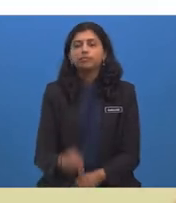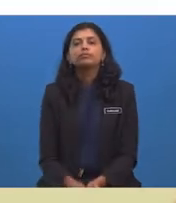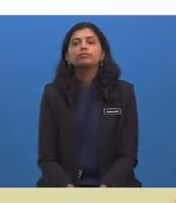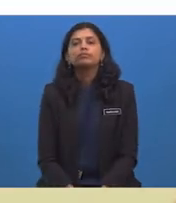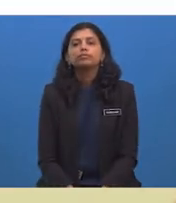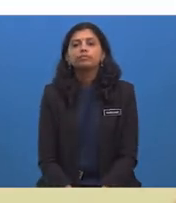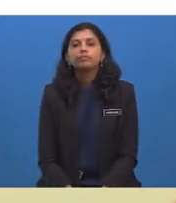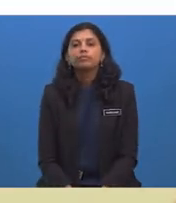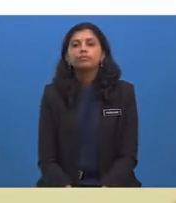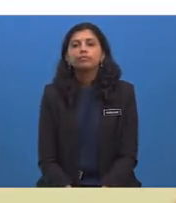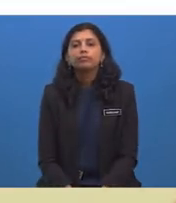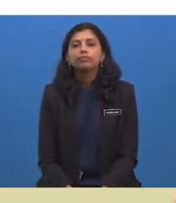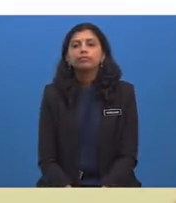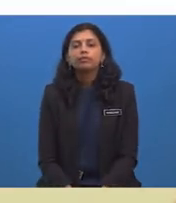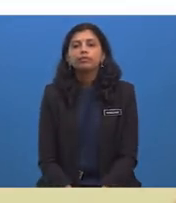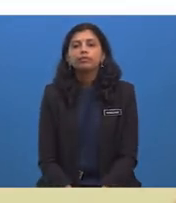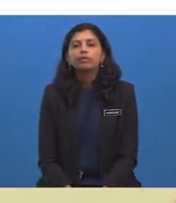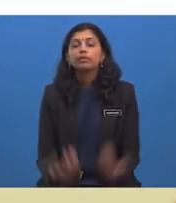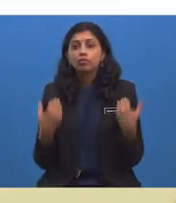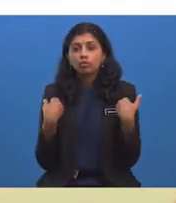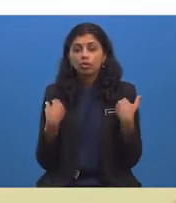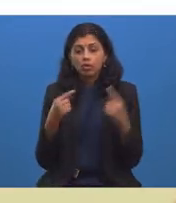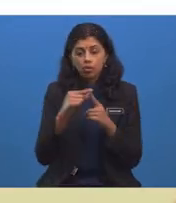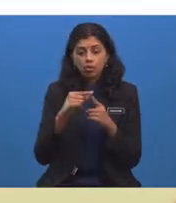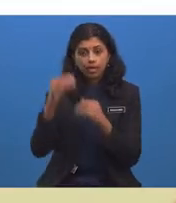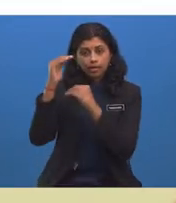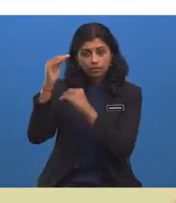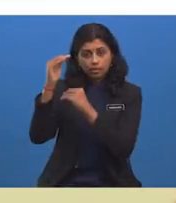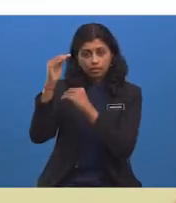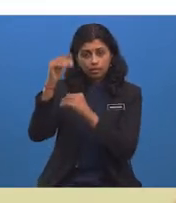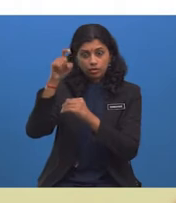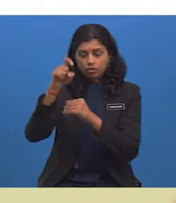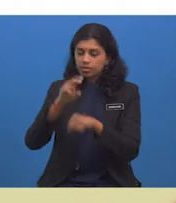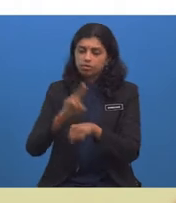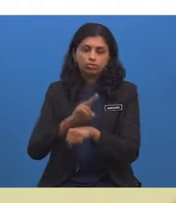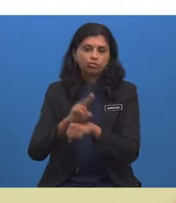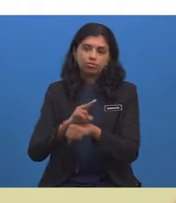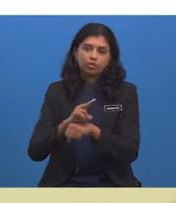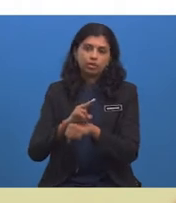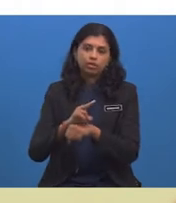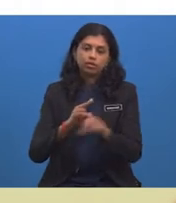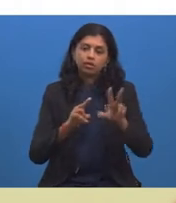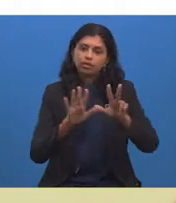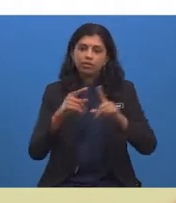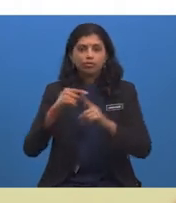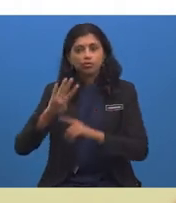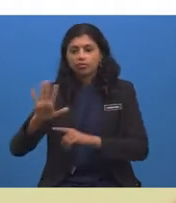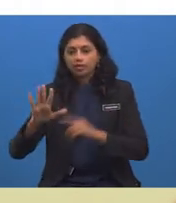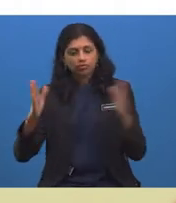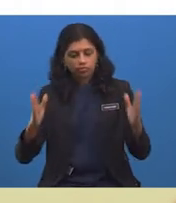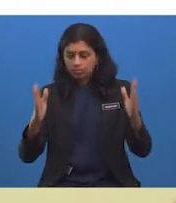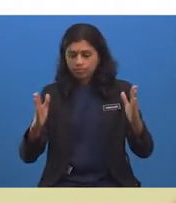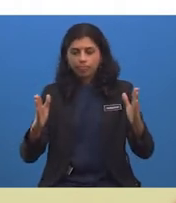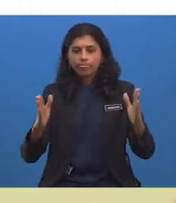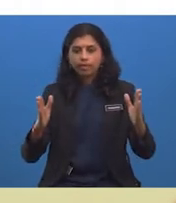If there's a word limit that you should write, you must keep within the number of words permitted.